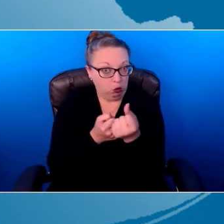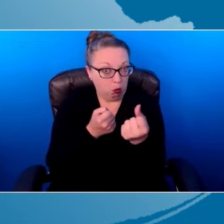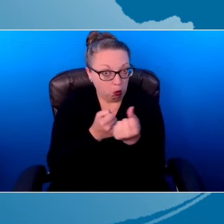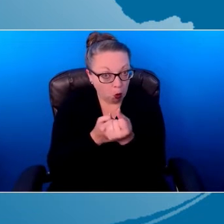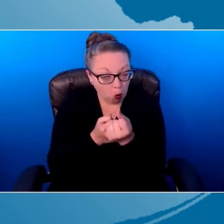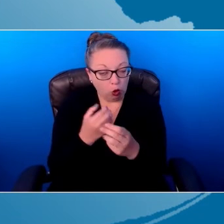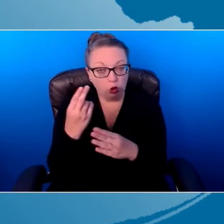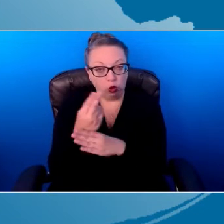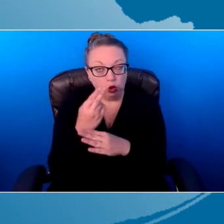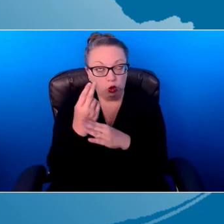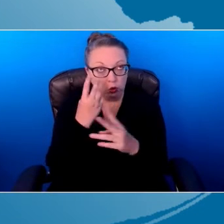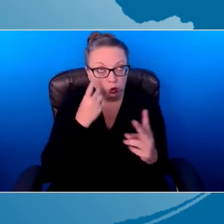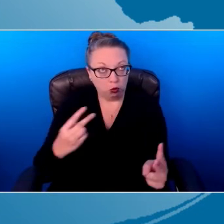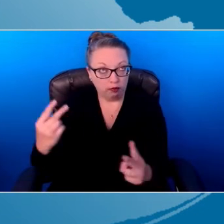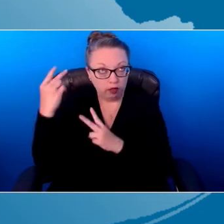minute.